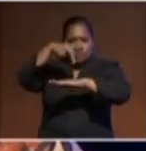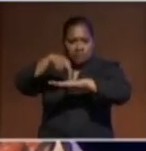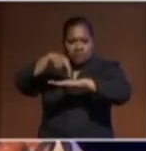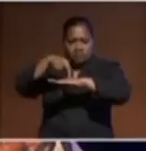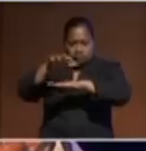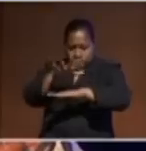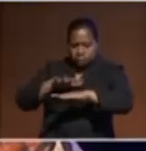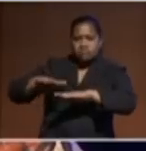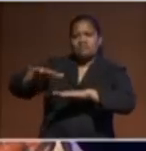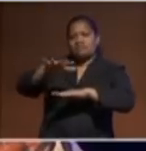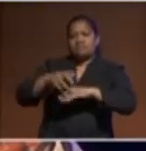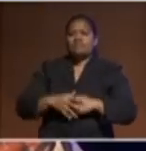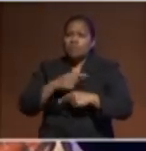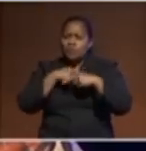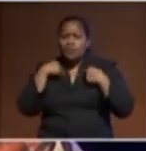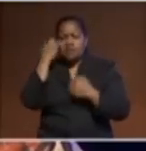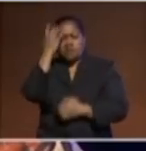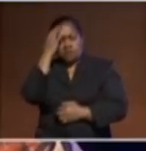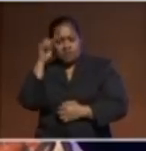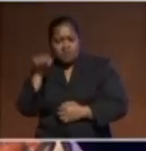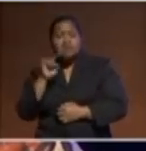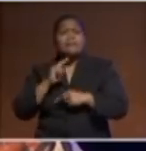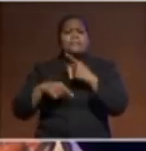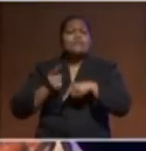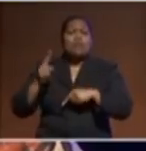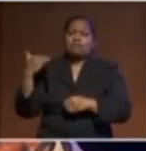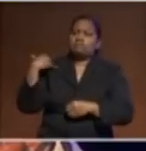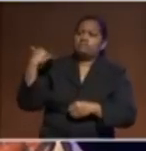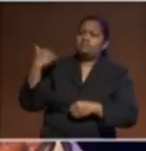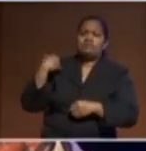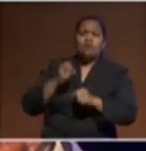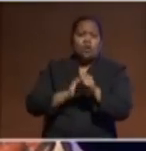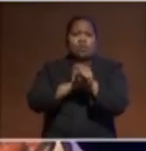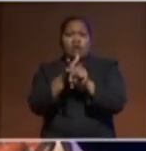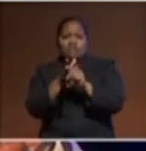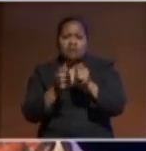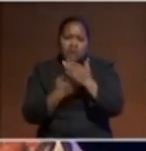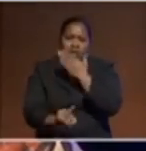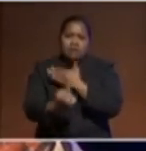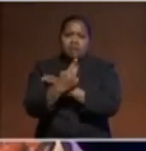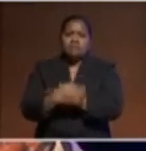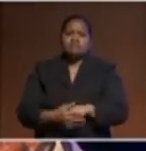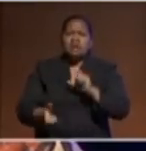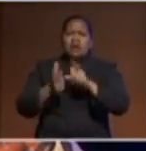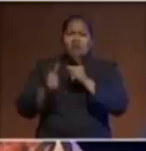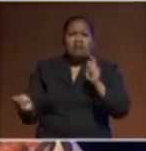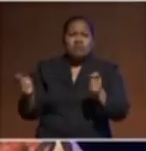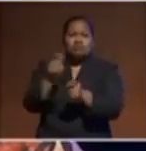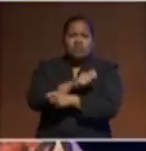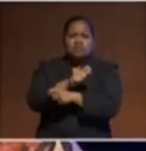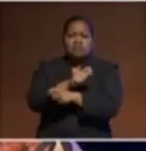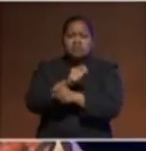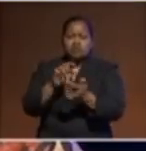direct and indirect impacts of COVID-19, the devastating effects of climate change, change, and